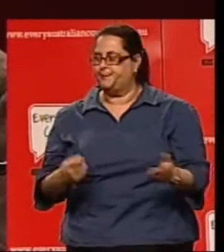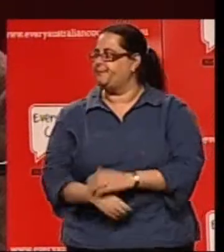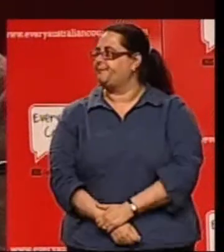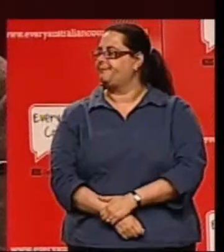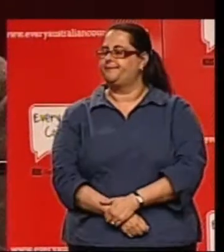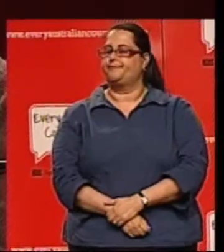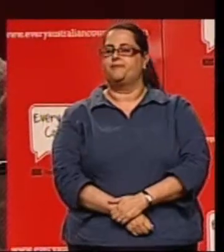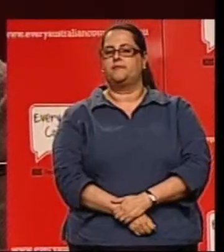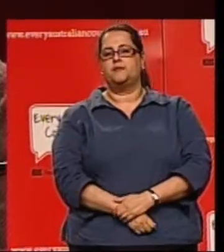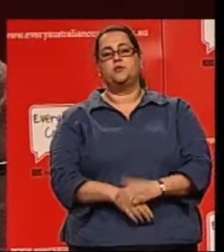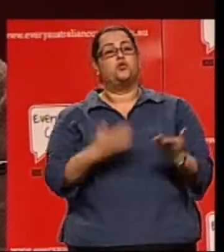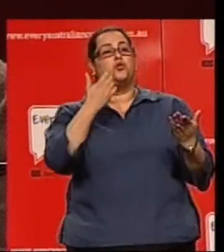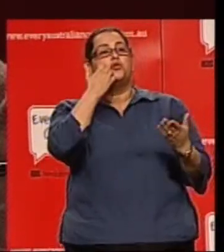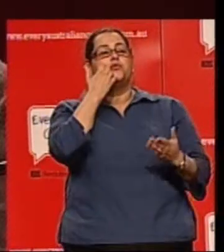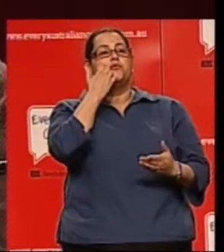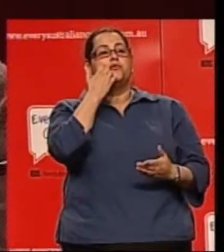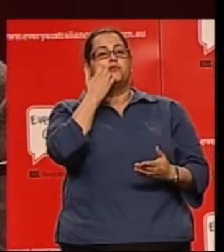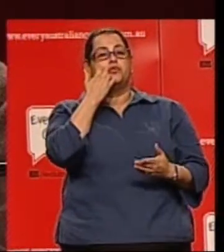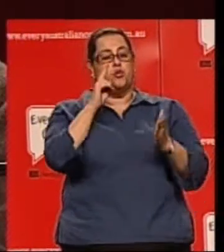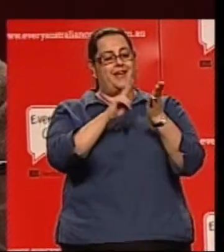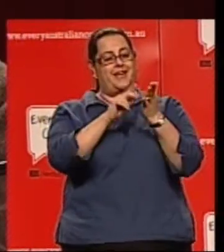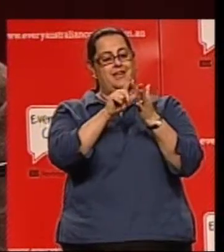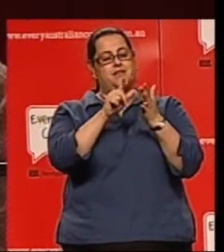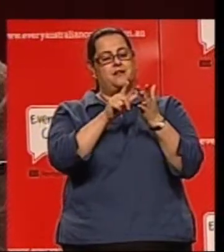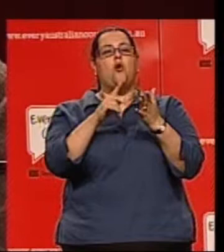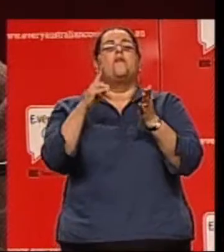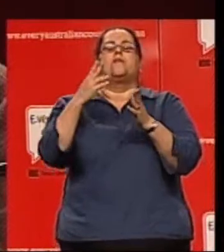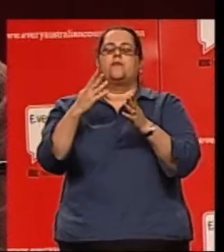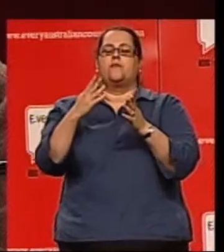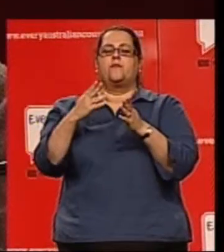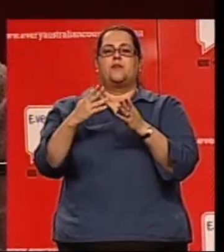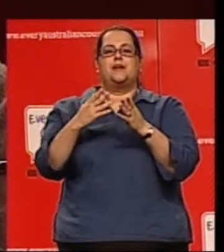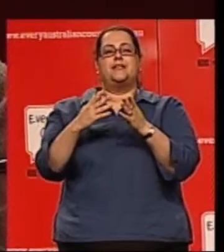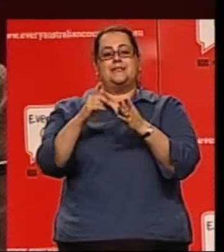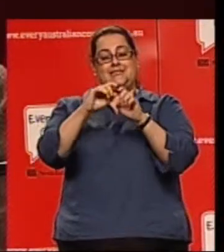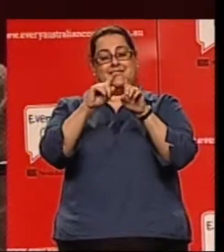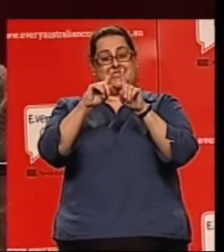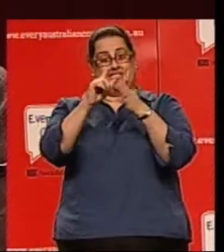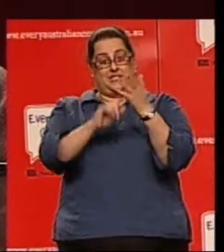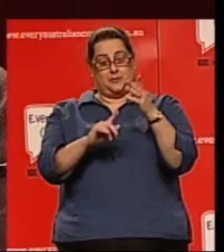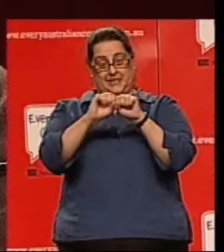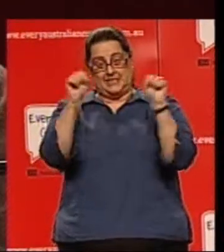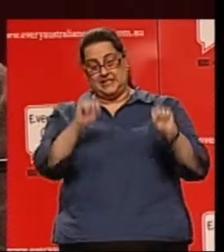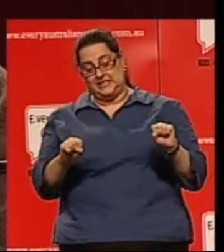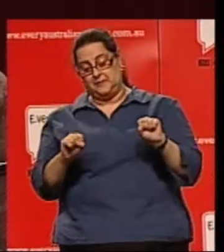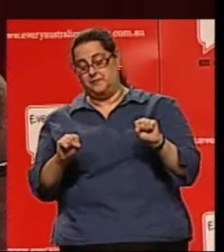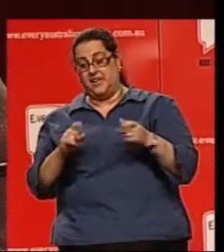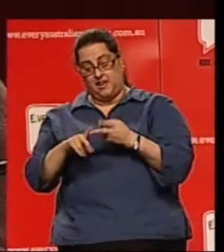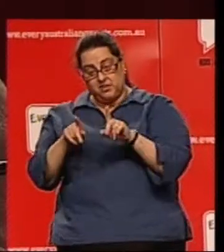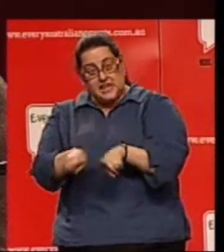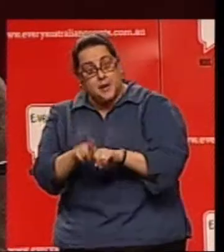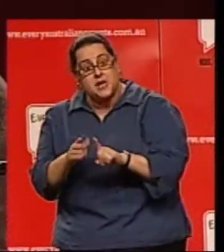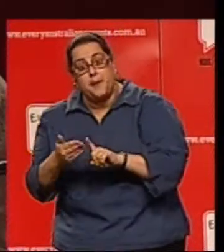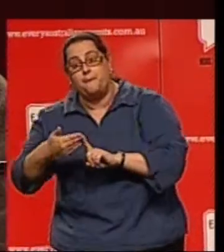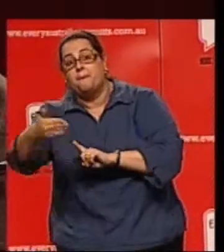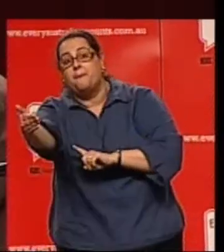Projections of the future funding required by the disability system find that in a relatively short time, the funds demanded of